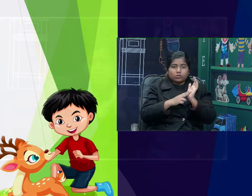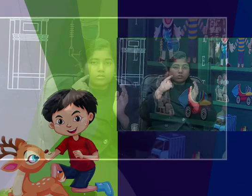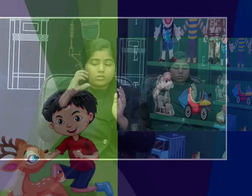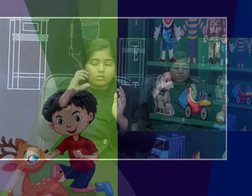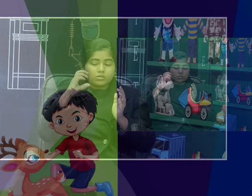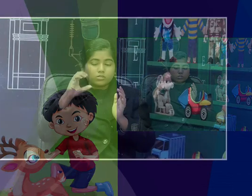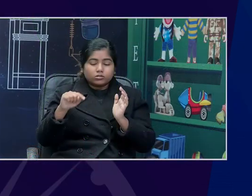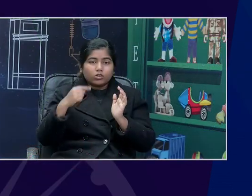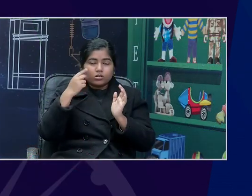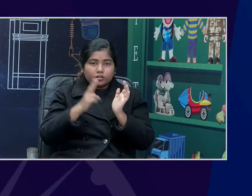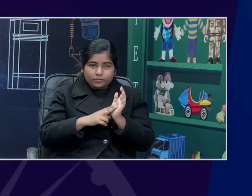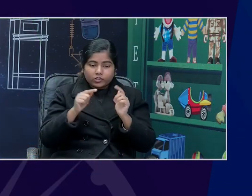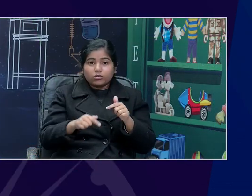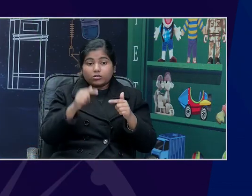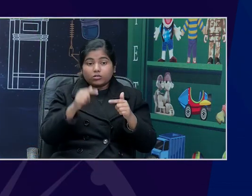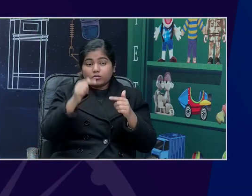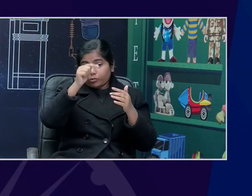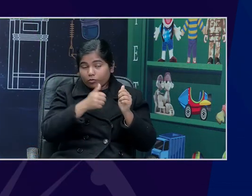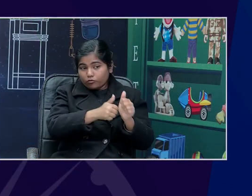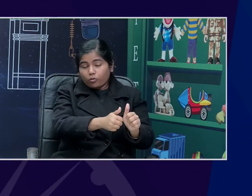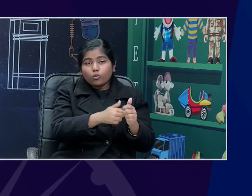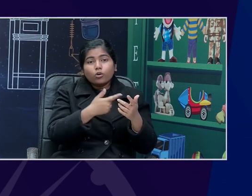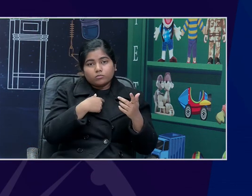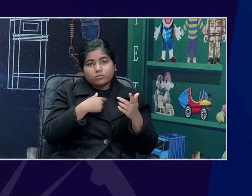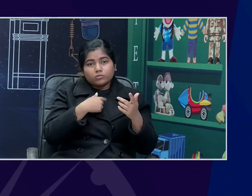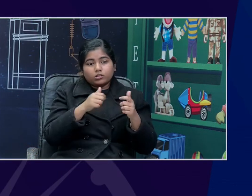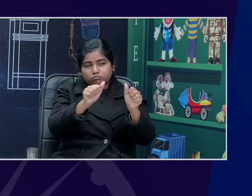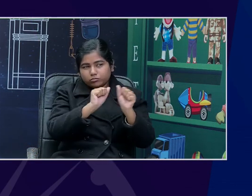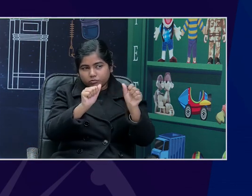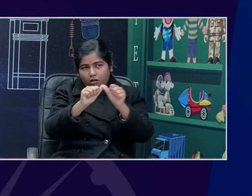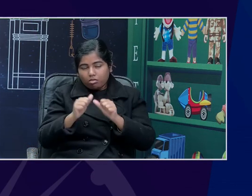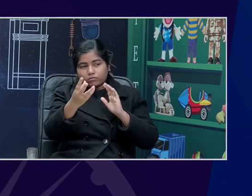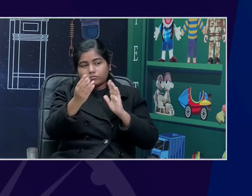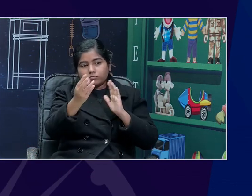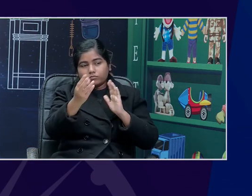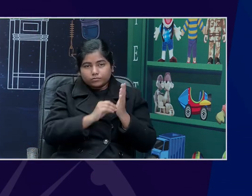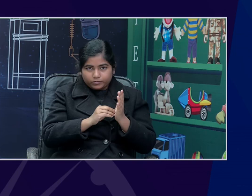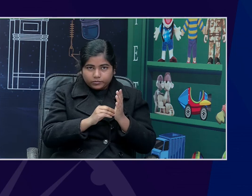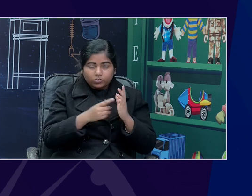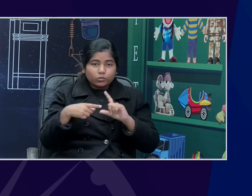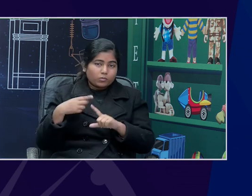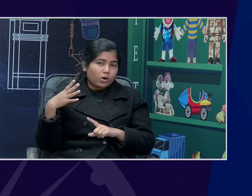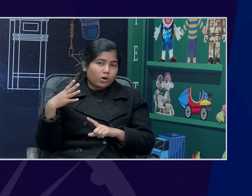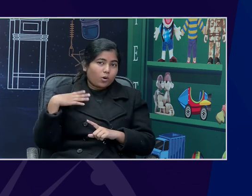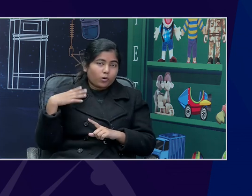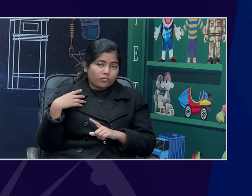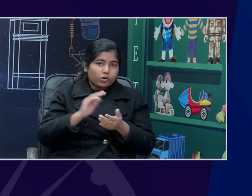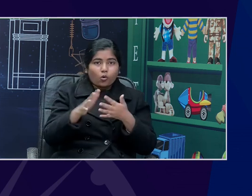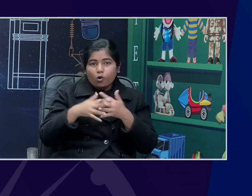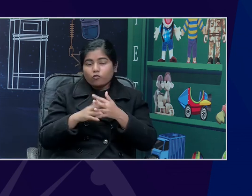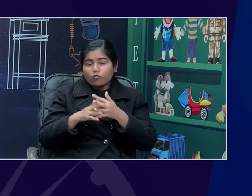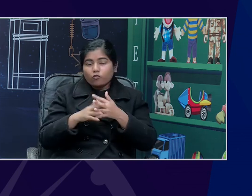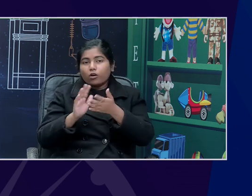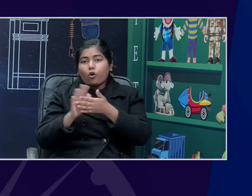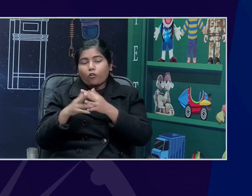In this format, you your answers and we will waiting for your answers, homework and modified